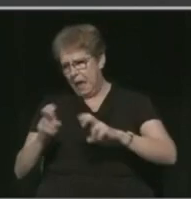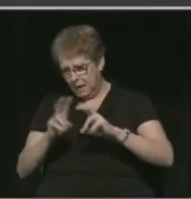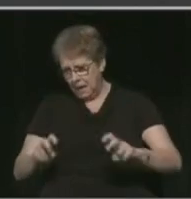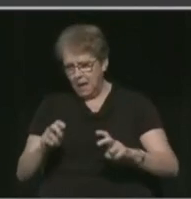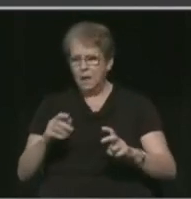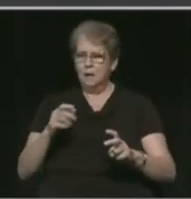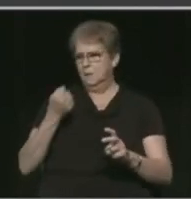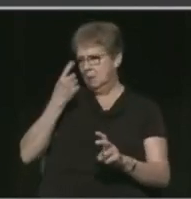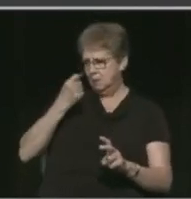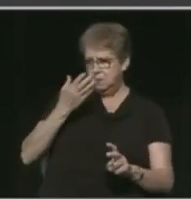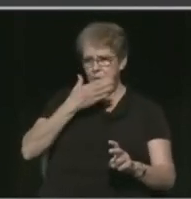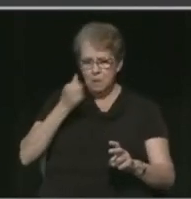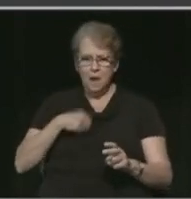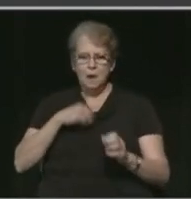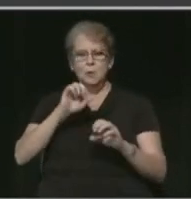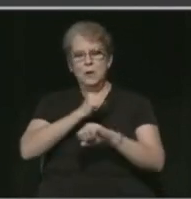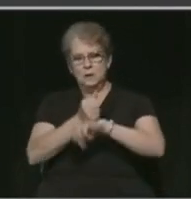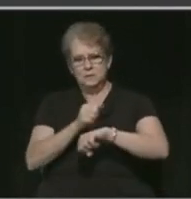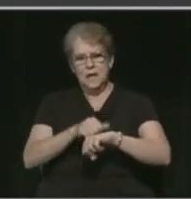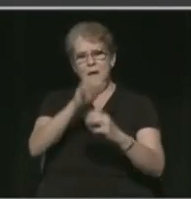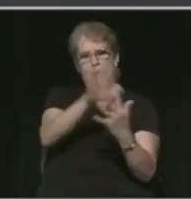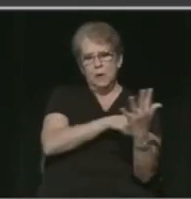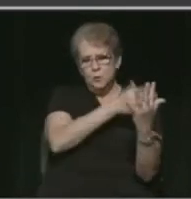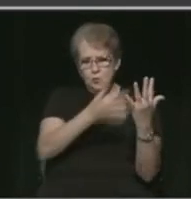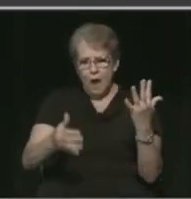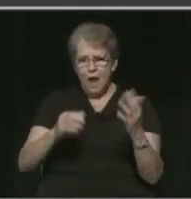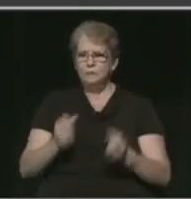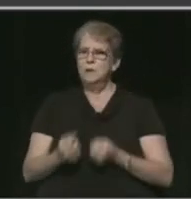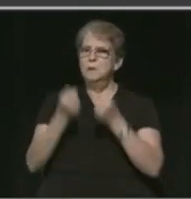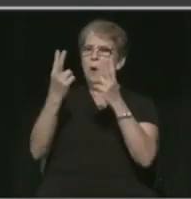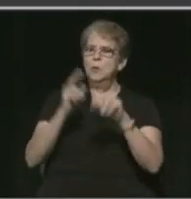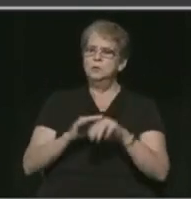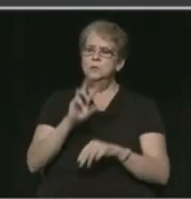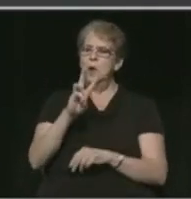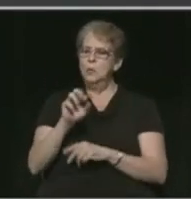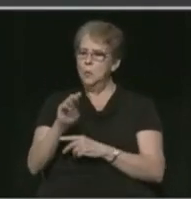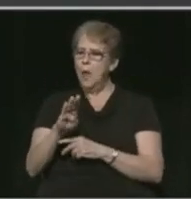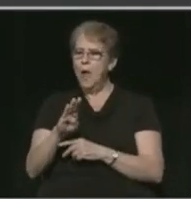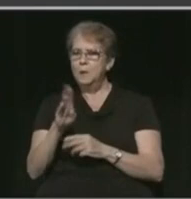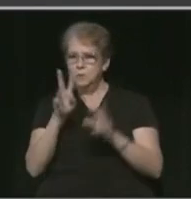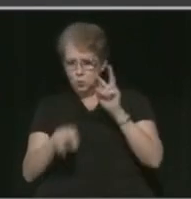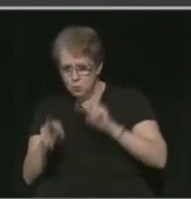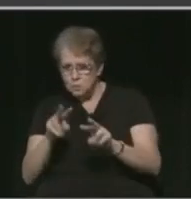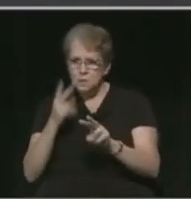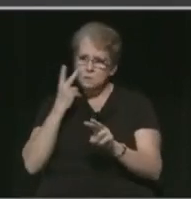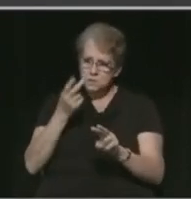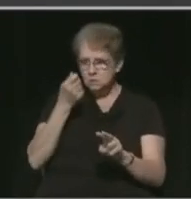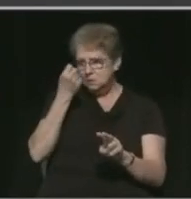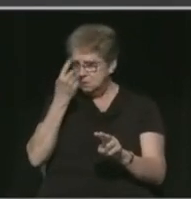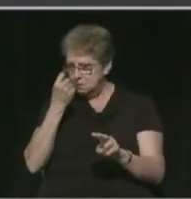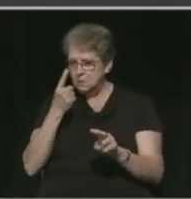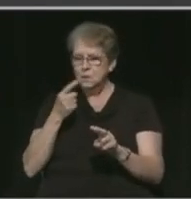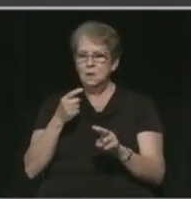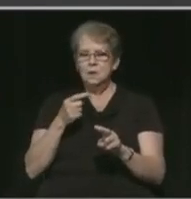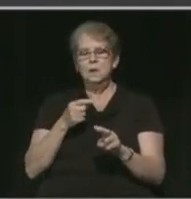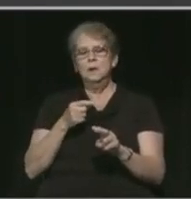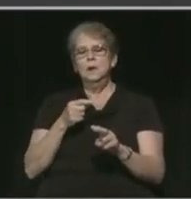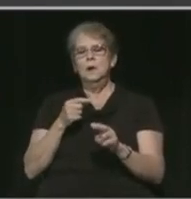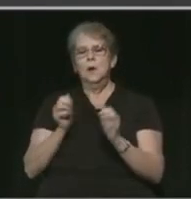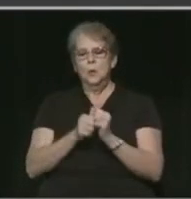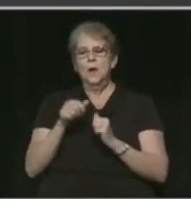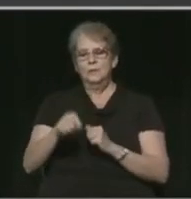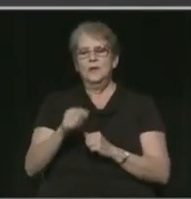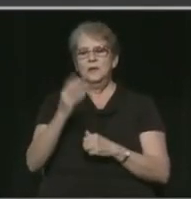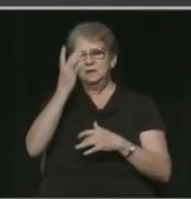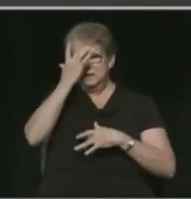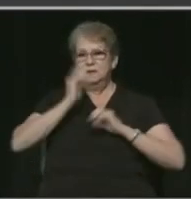We can graph things, put it onto a website where people can understand sort of where we are in the directory of this